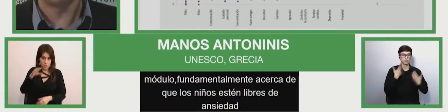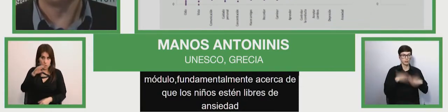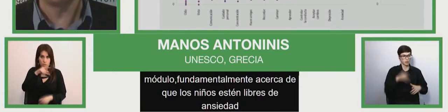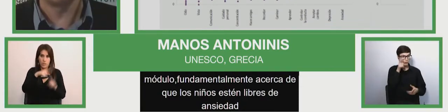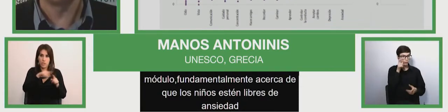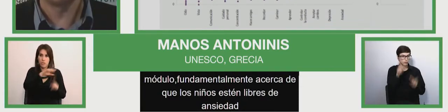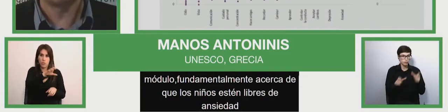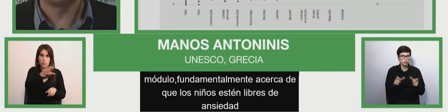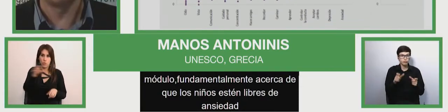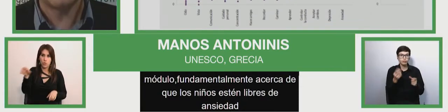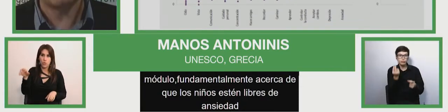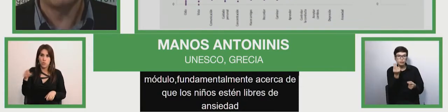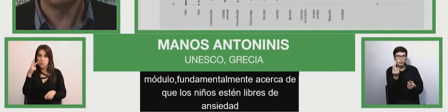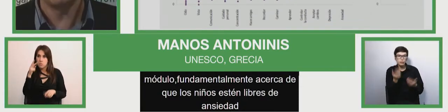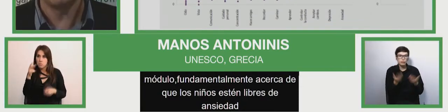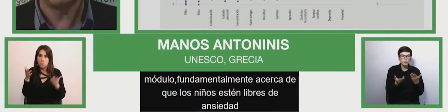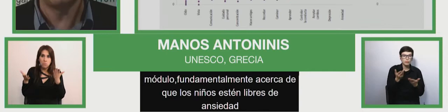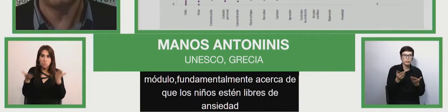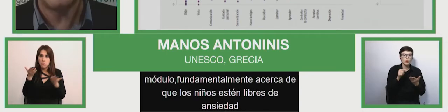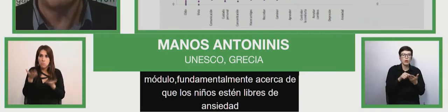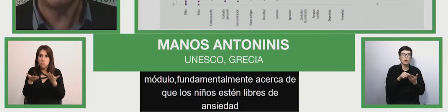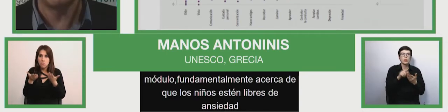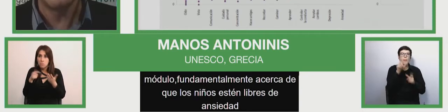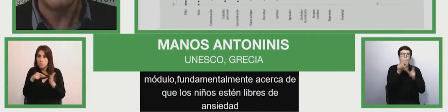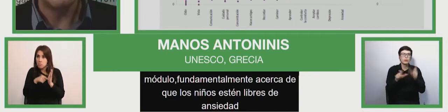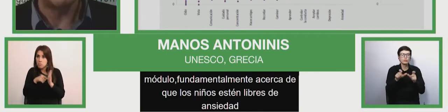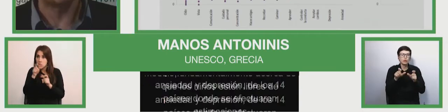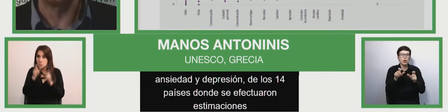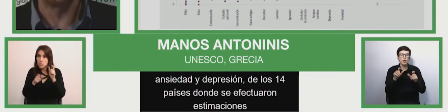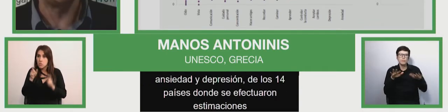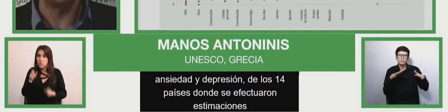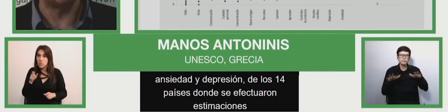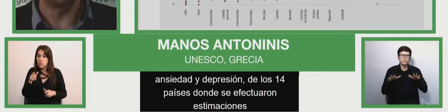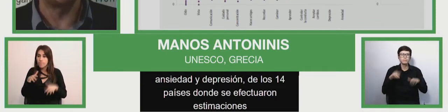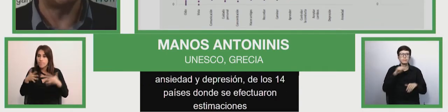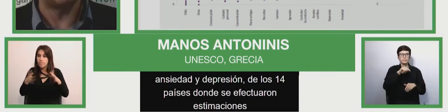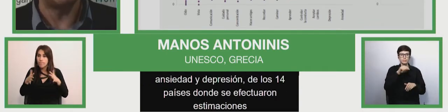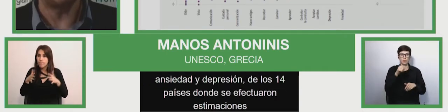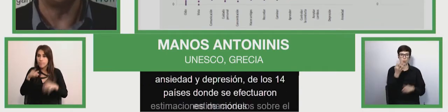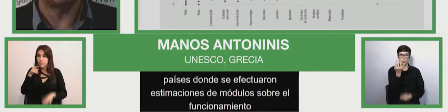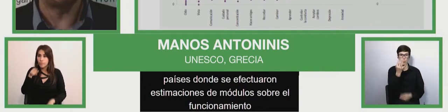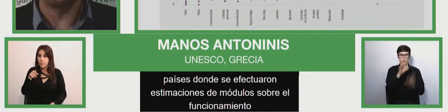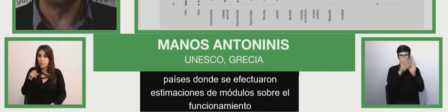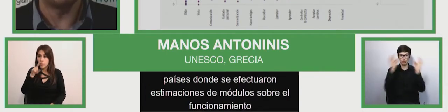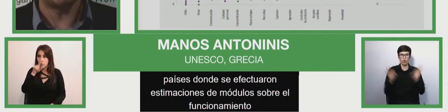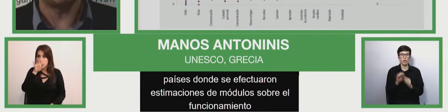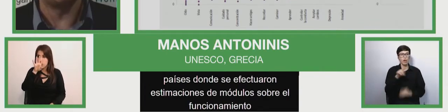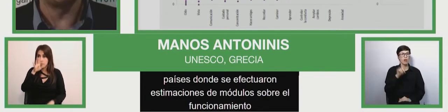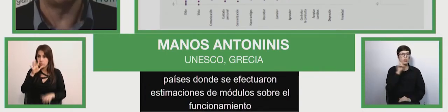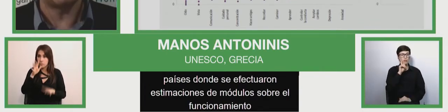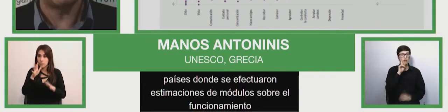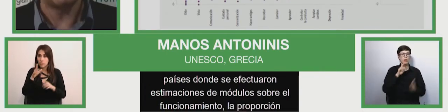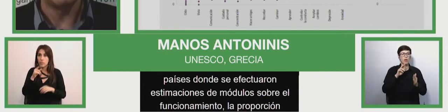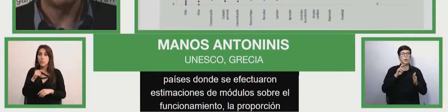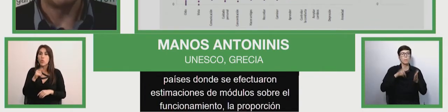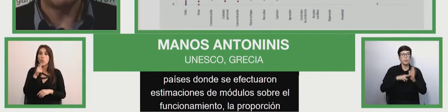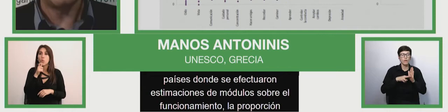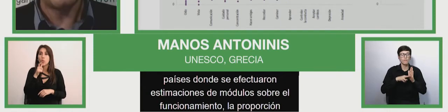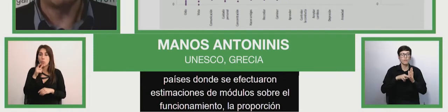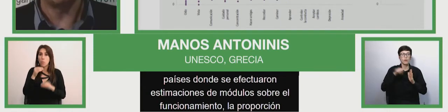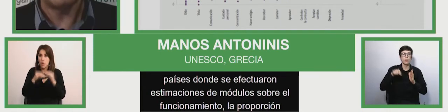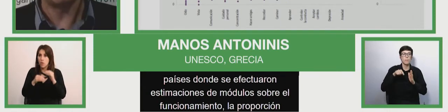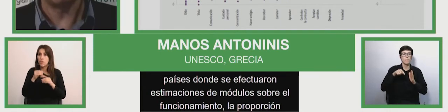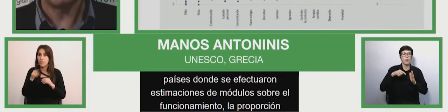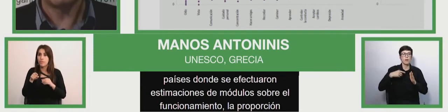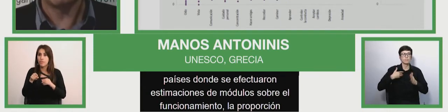child functioning in the mix, the proportion of children who had a functional discapacity in at least one area have